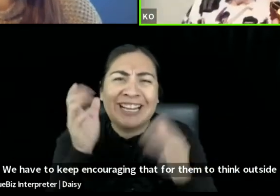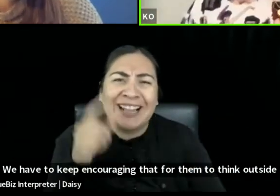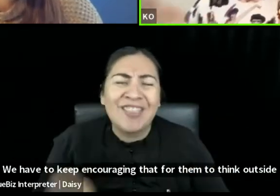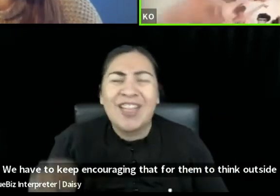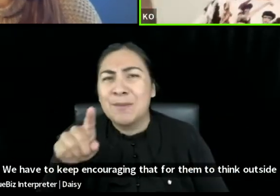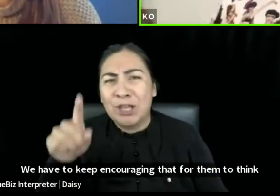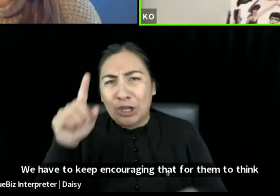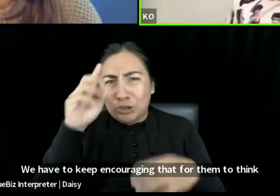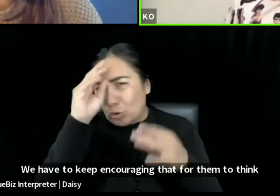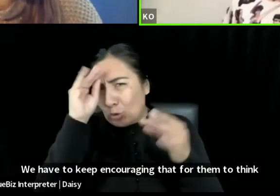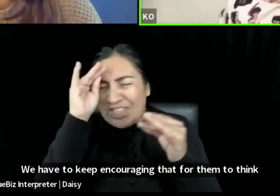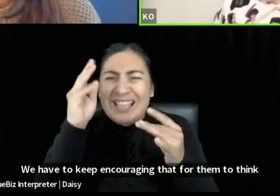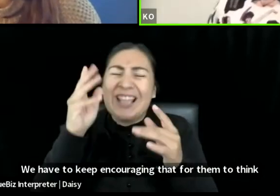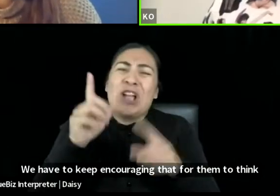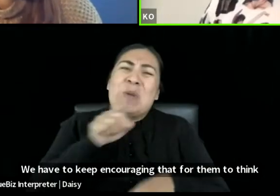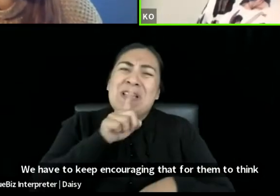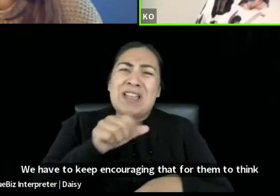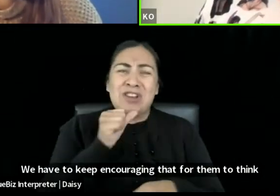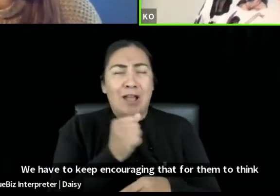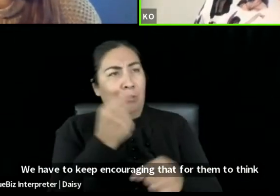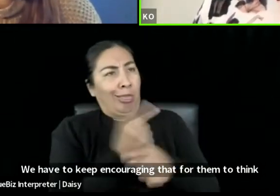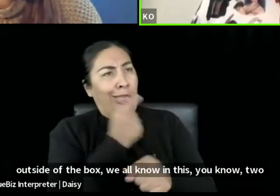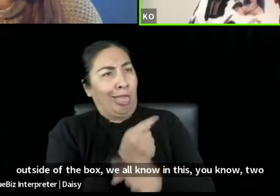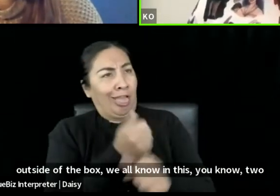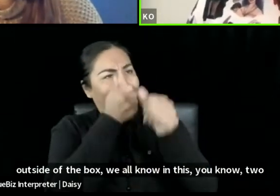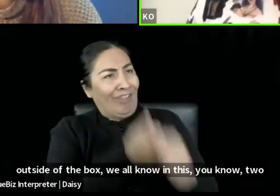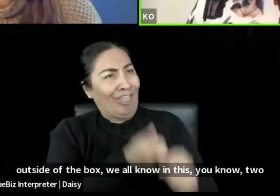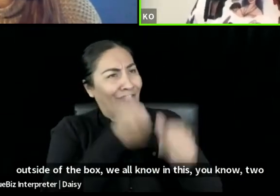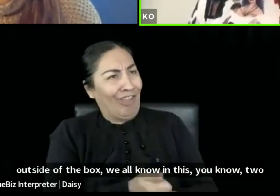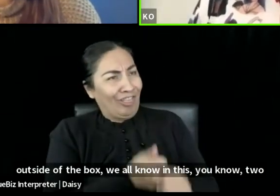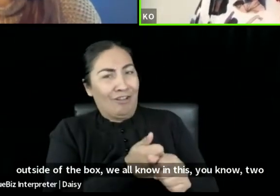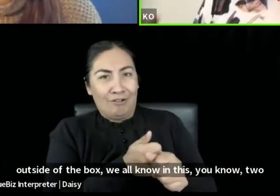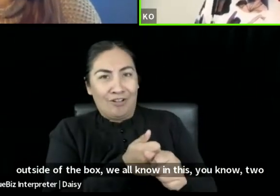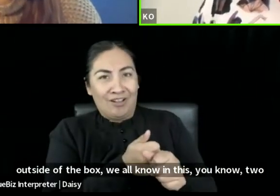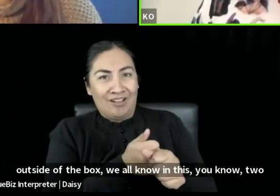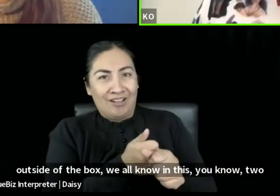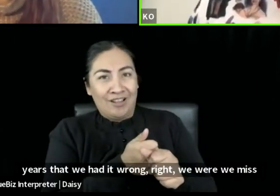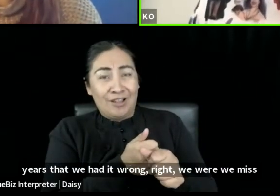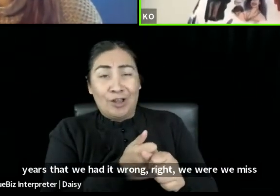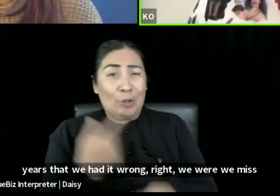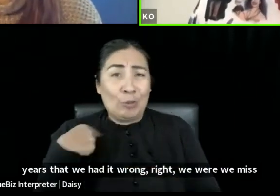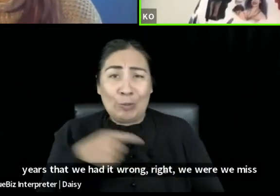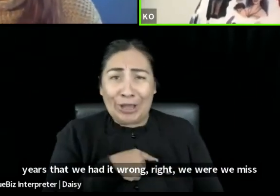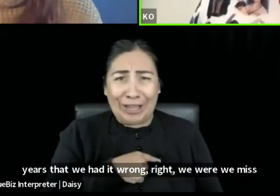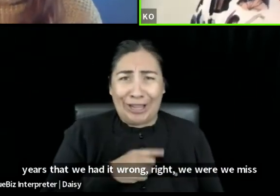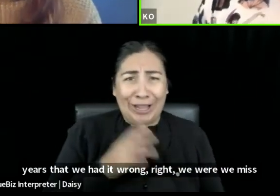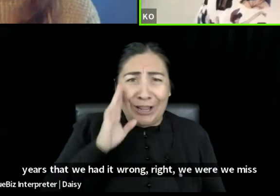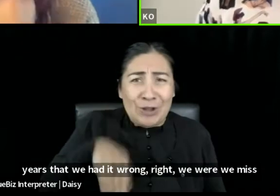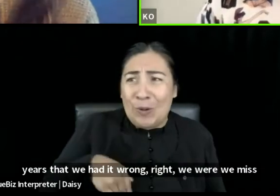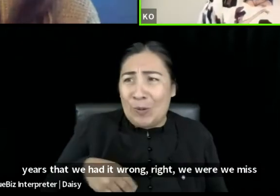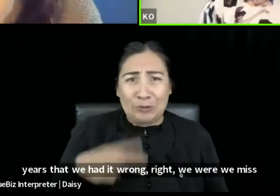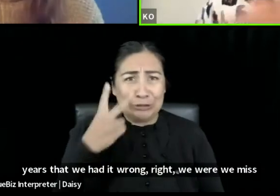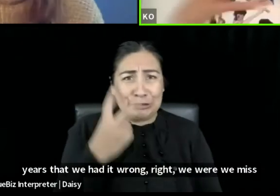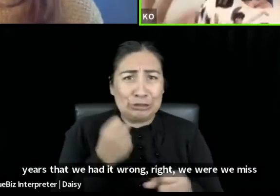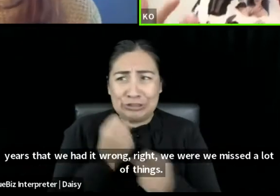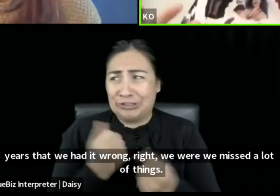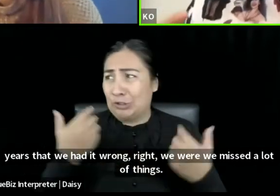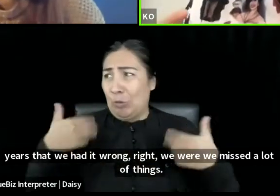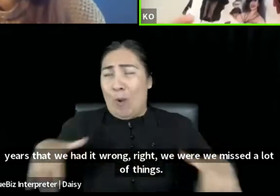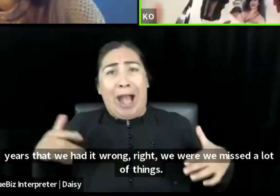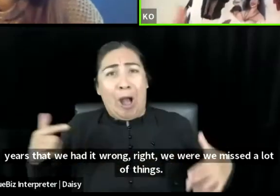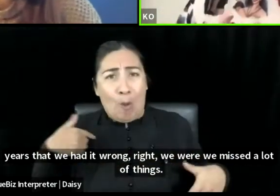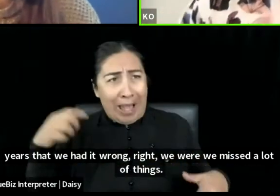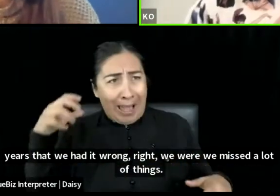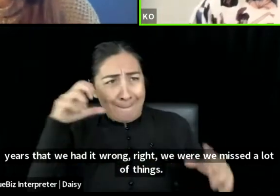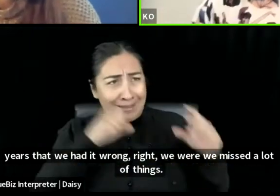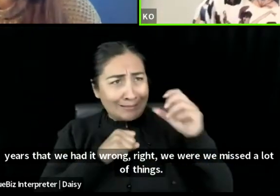know in this, you know, two years that we had it wrong, right? We were, we missed a lot of things. So what is it